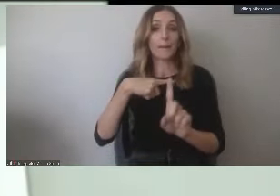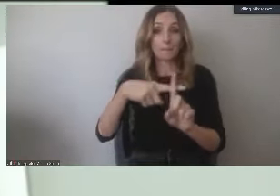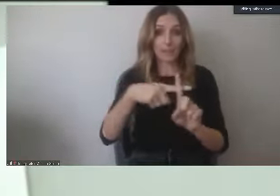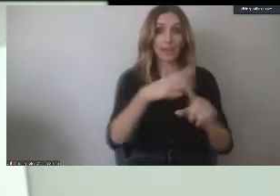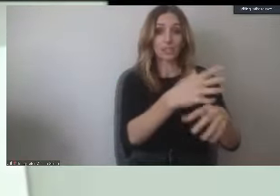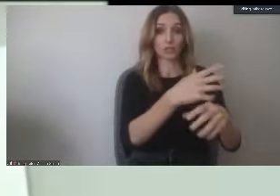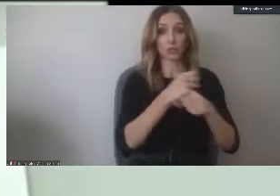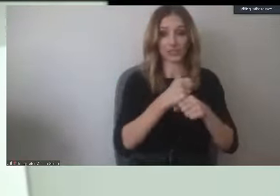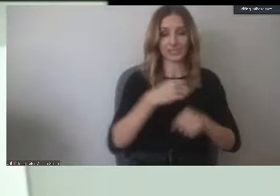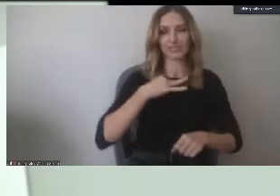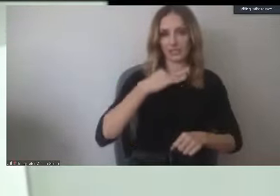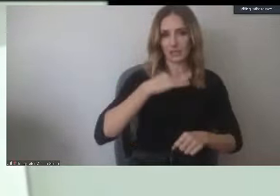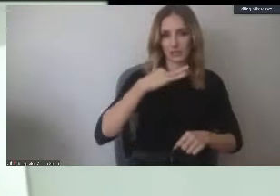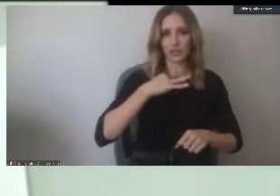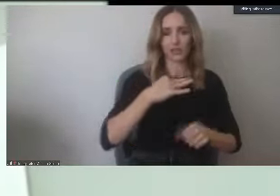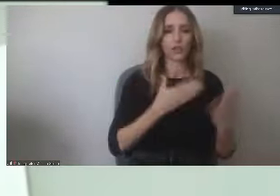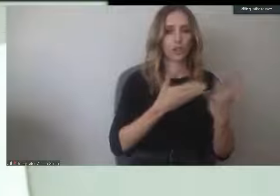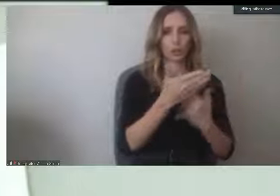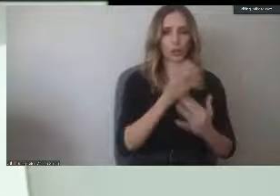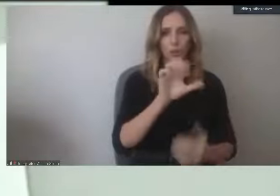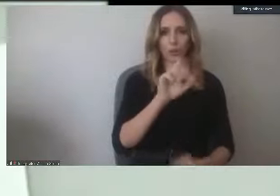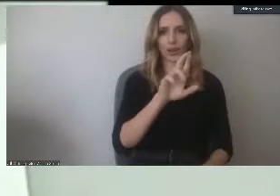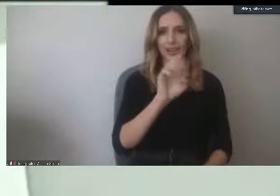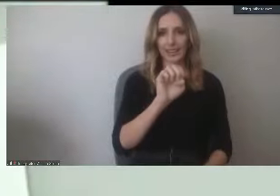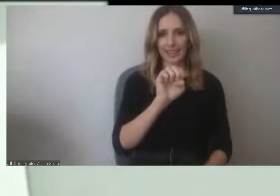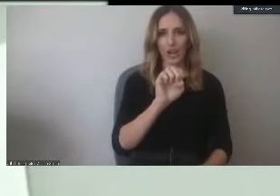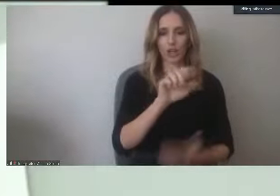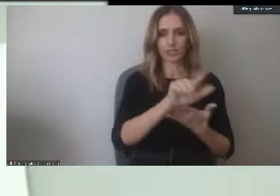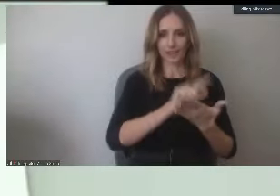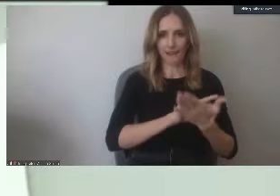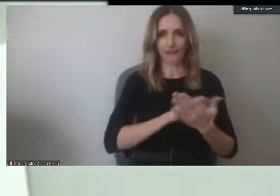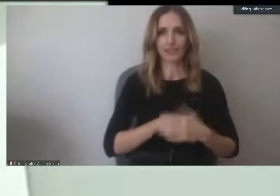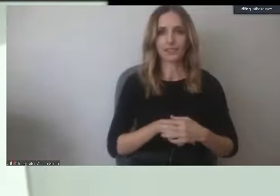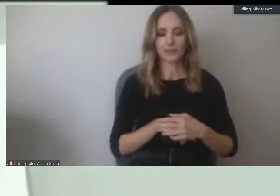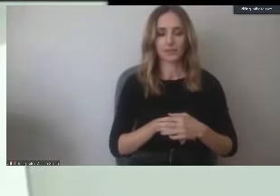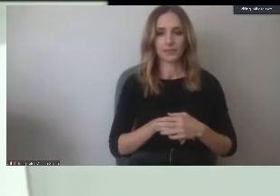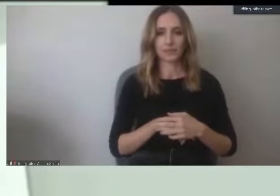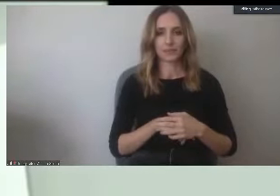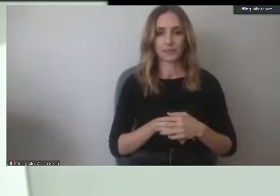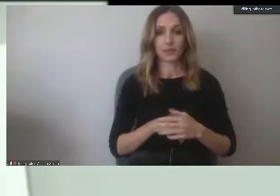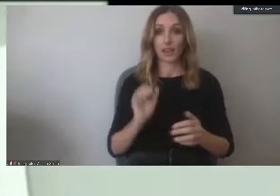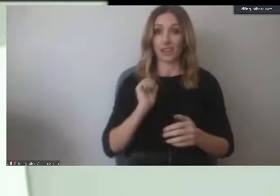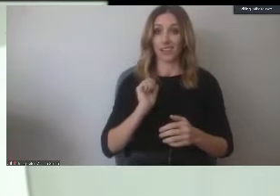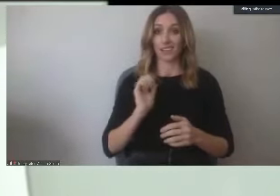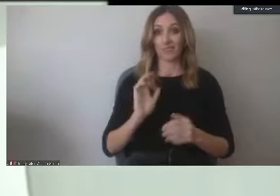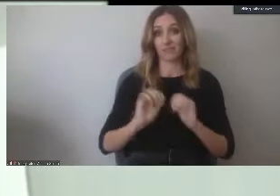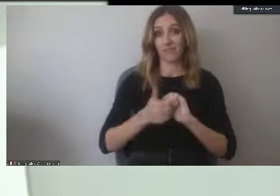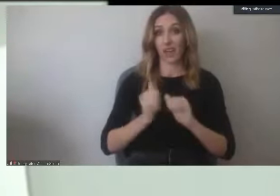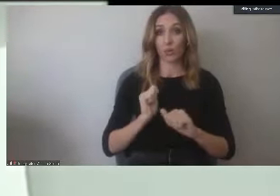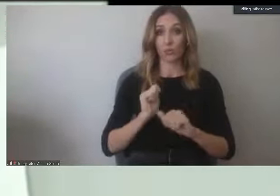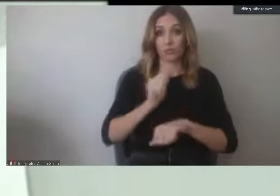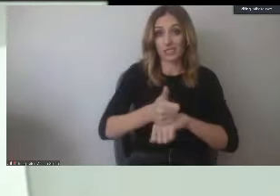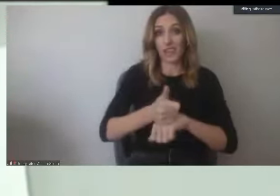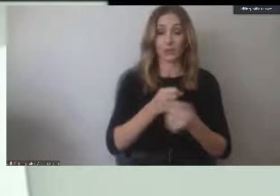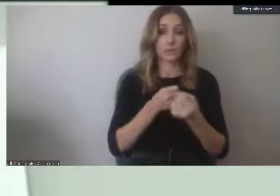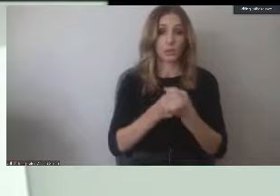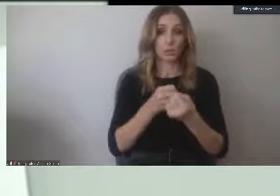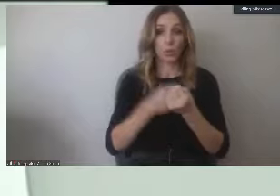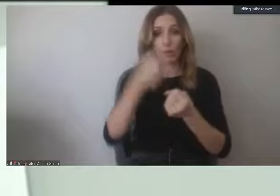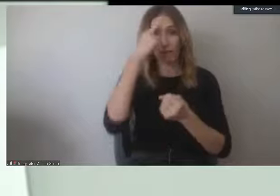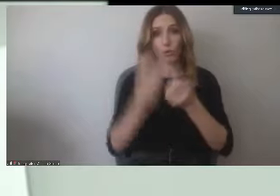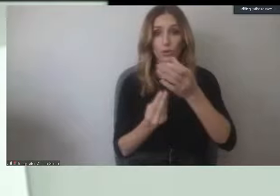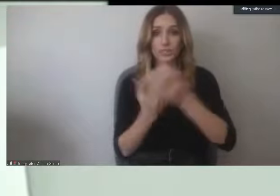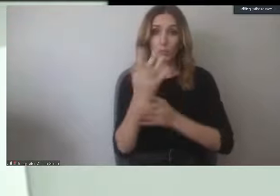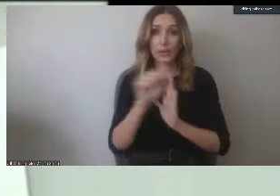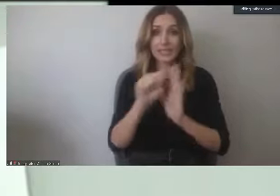receiving support through the CARES Act. The way we've structured our support for students currently, at least for spring semester, it